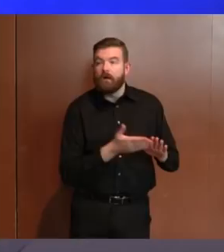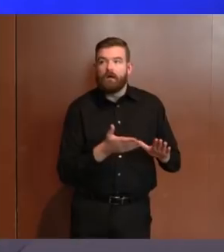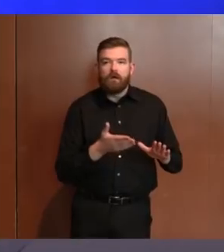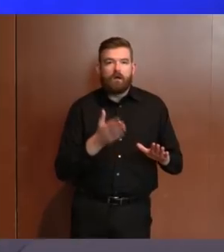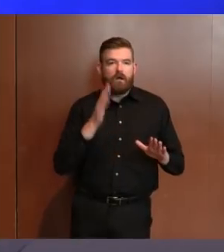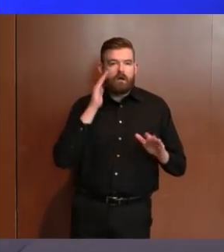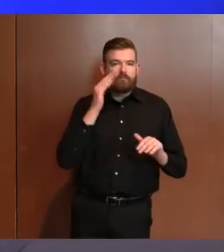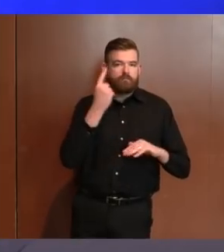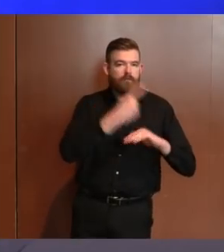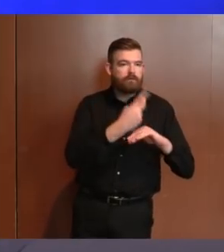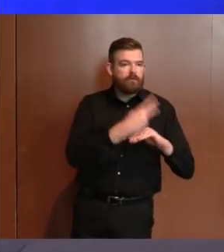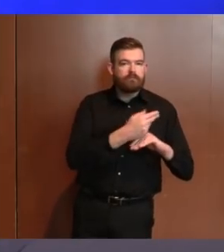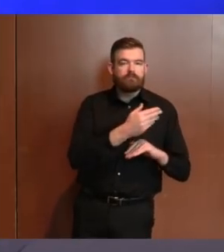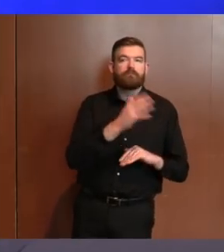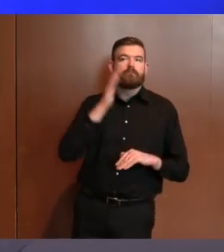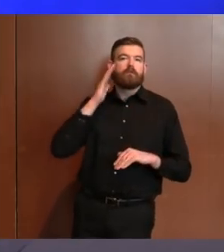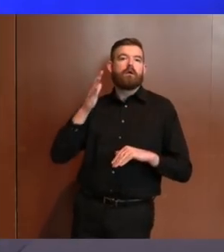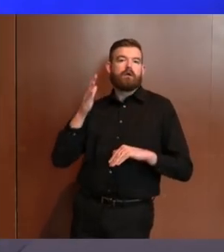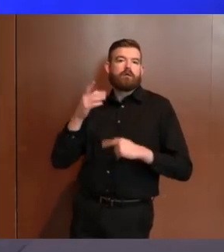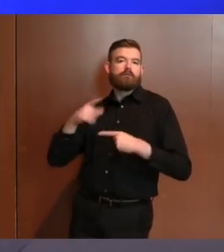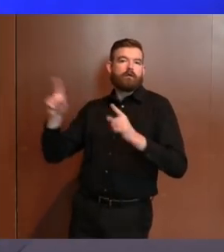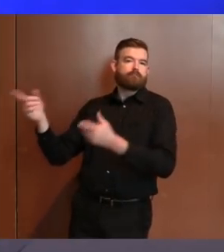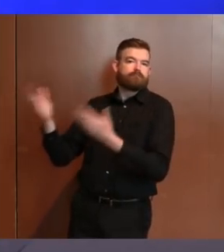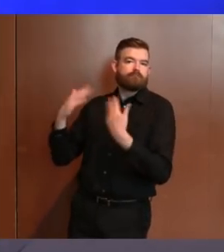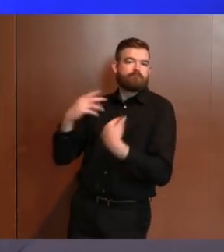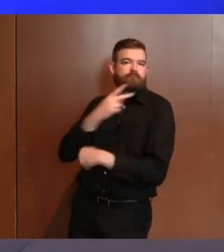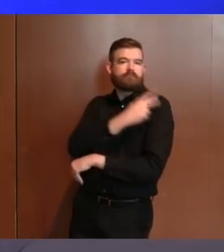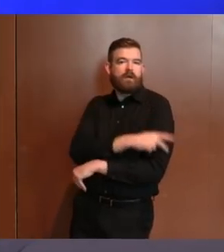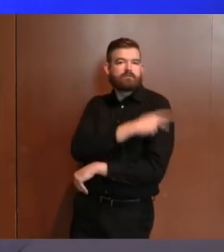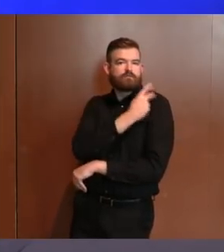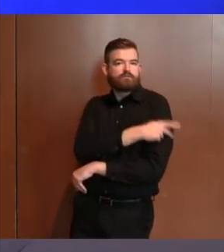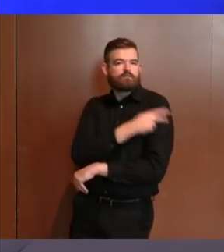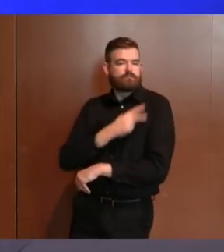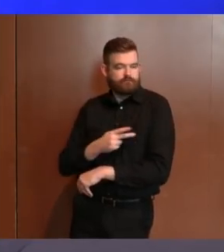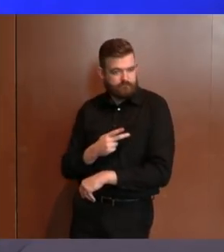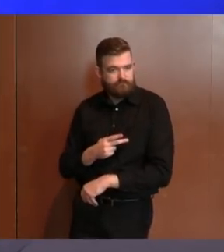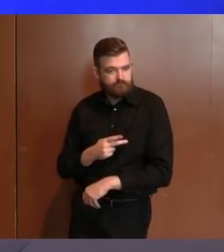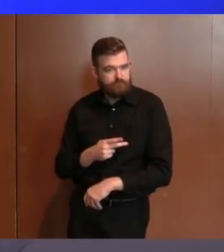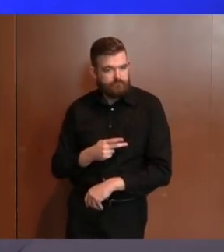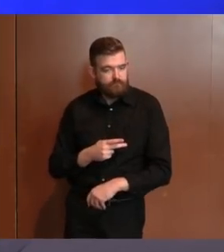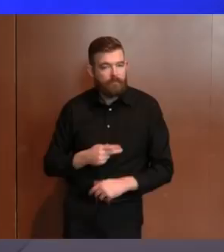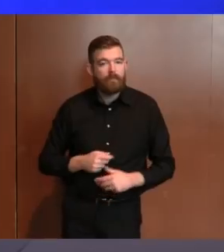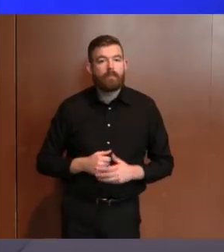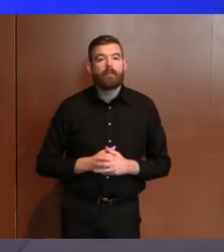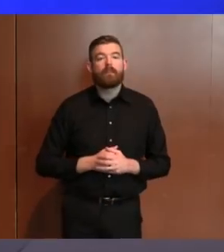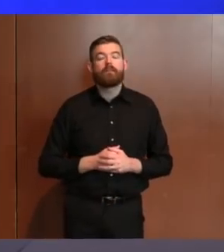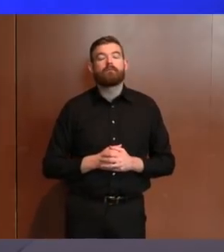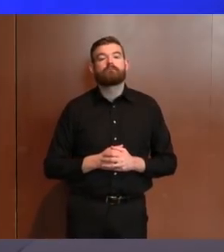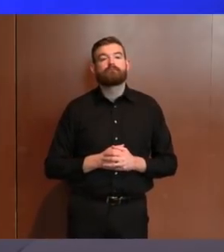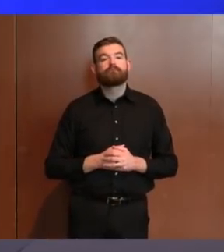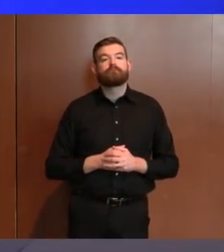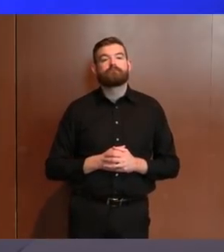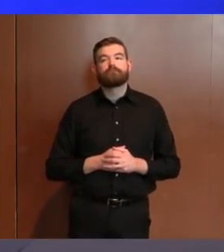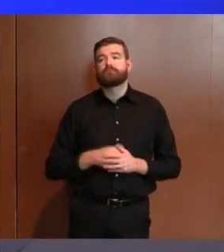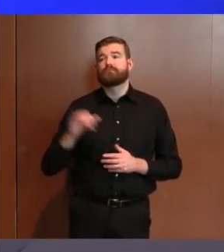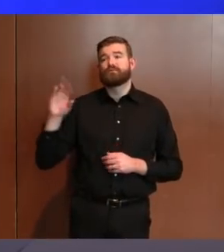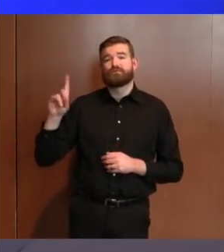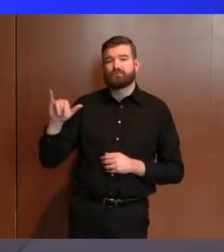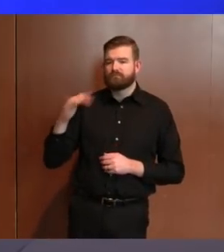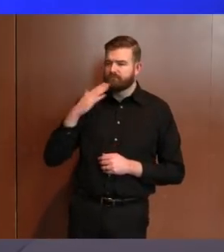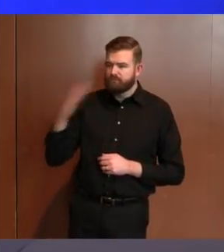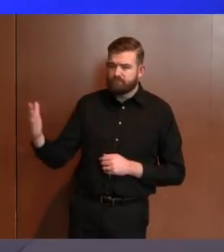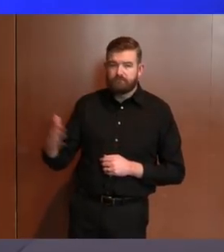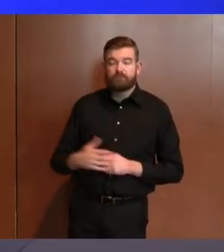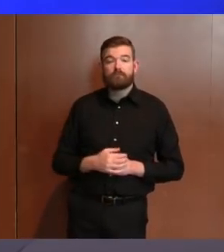off and obviously Edison and Atlantic City not too far behind. Before we hear from Rob, thank you Judy for everything. Before we hear from Rob,